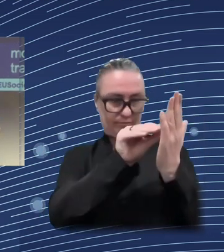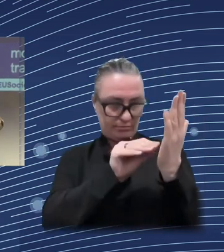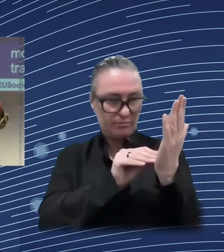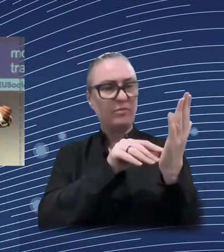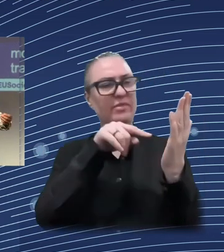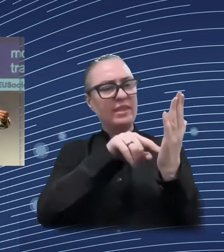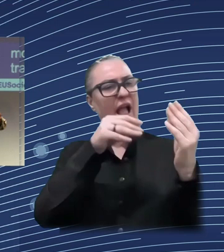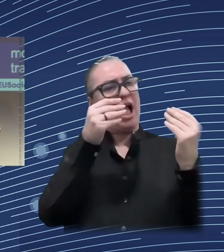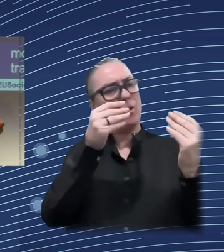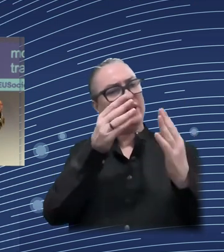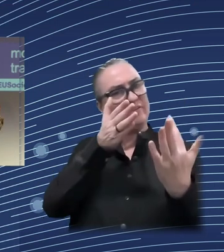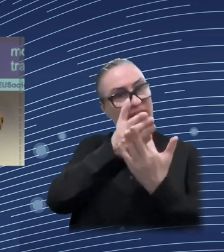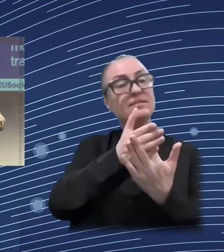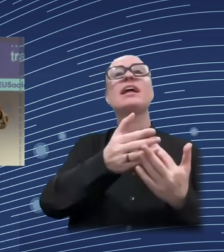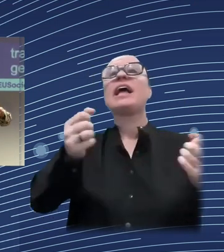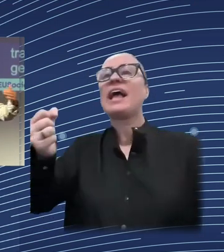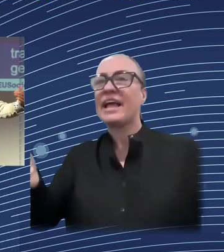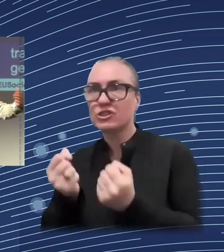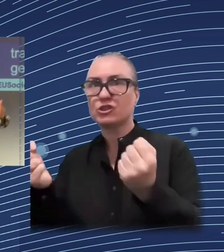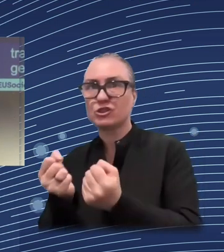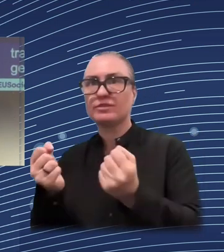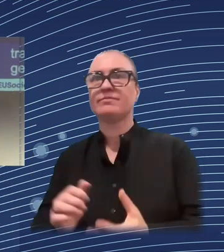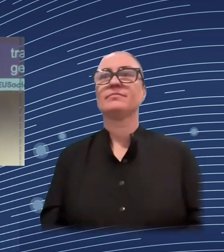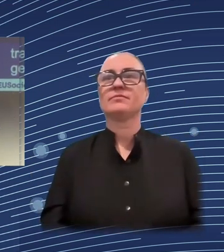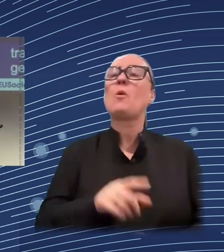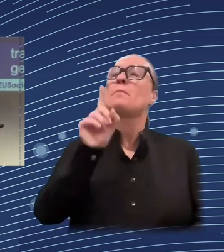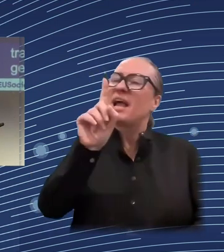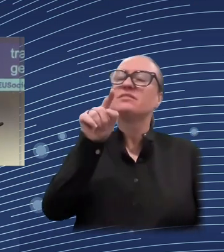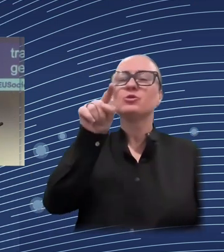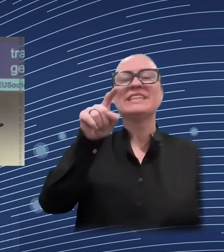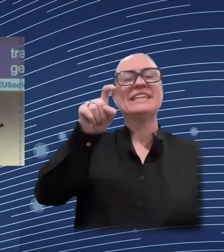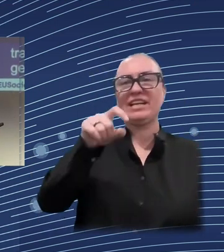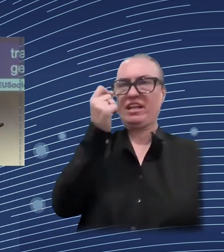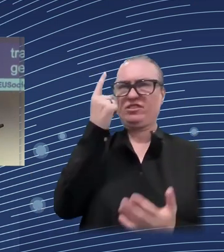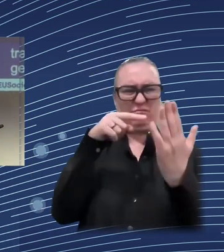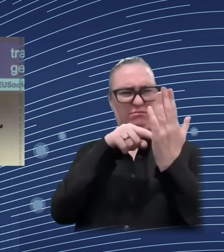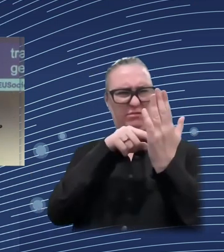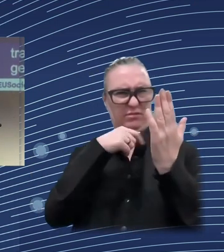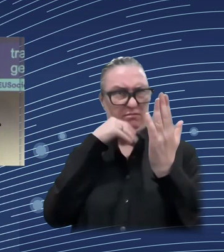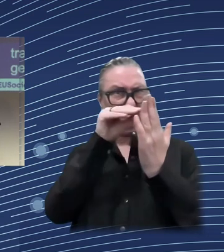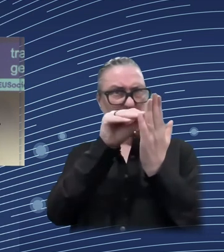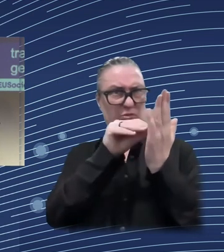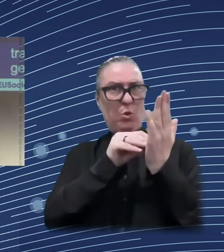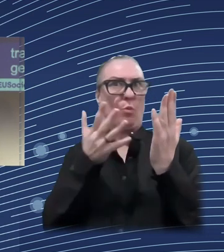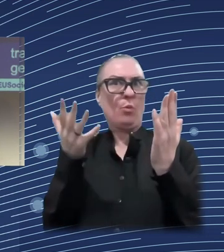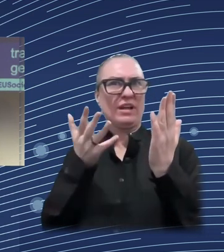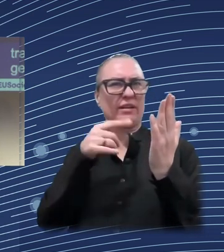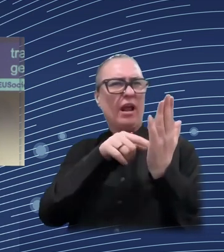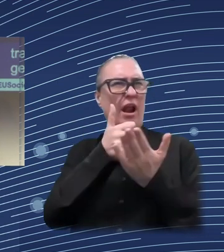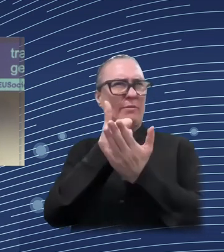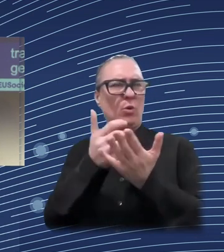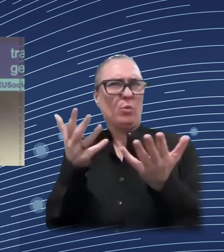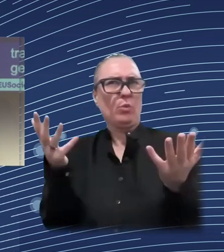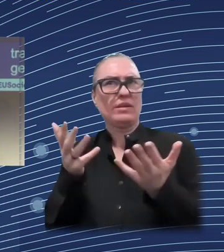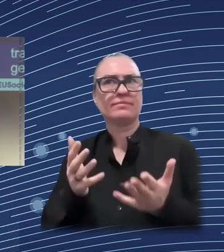a better employment or unemployment for those that don't have, have it. And then the thing is,